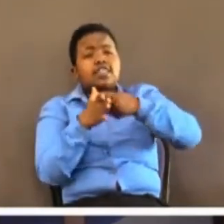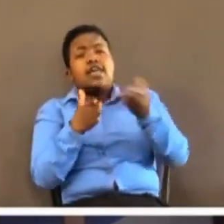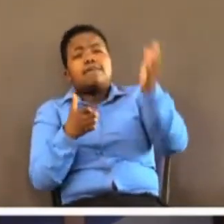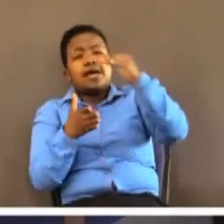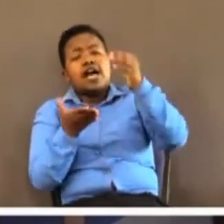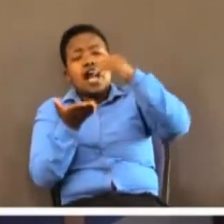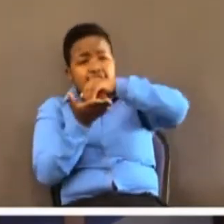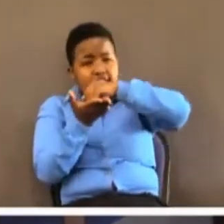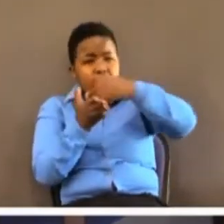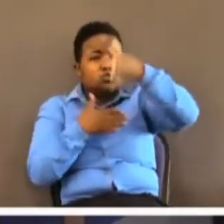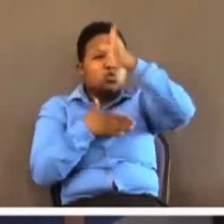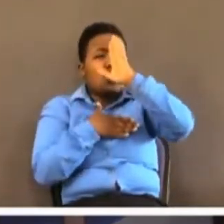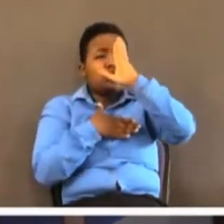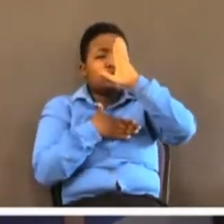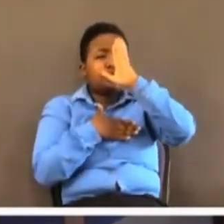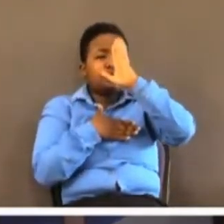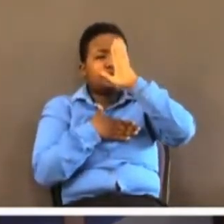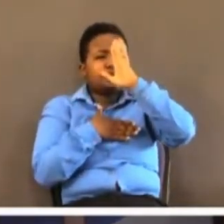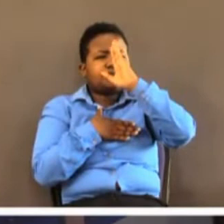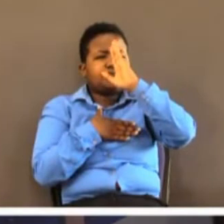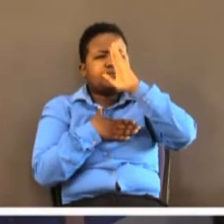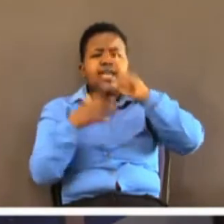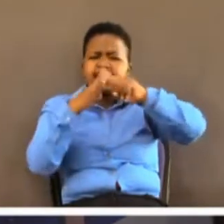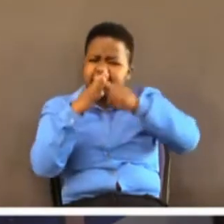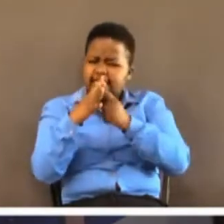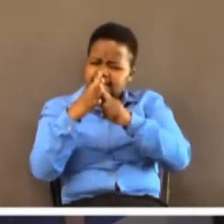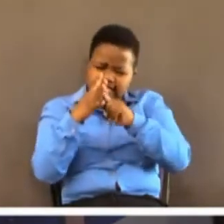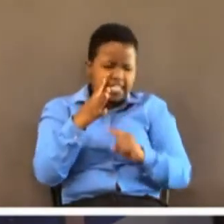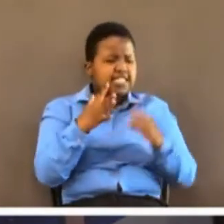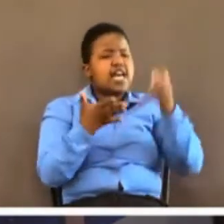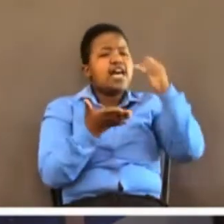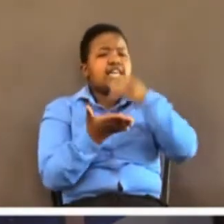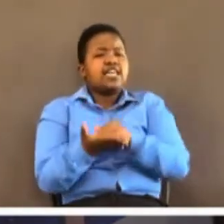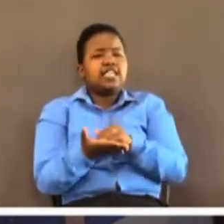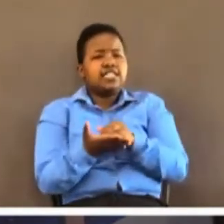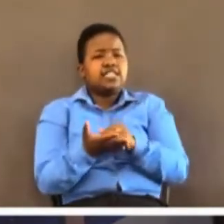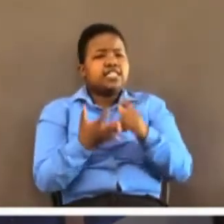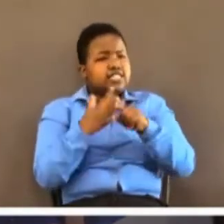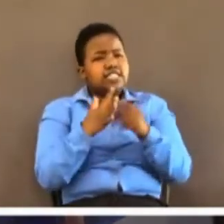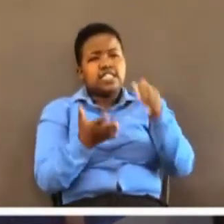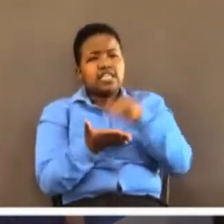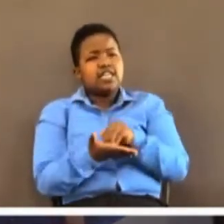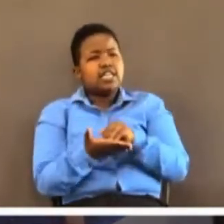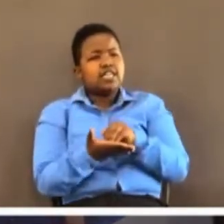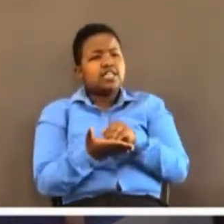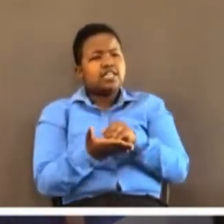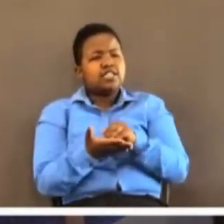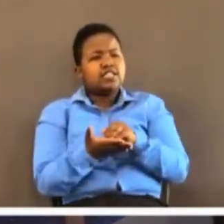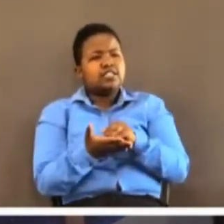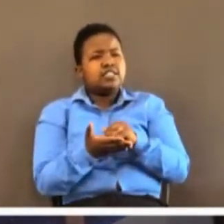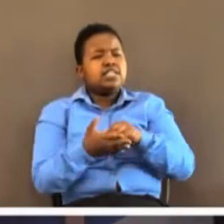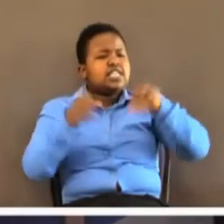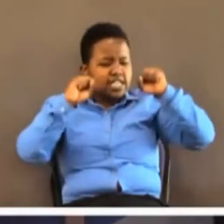restore you through going back and starting all over again. Starting all over again is possible friend.